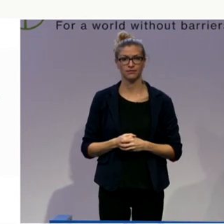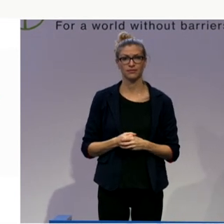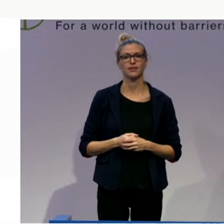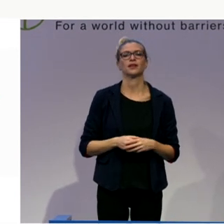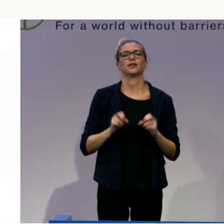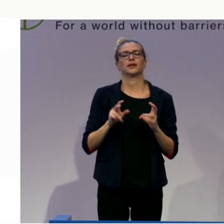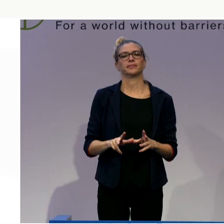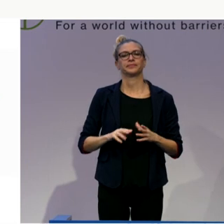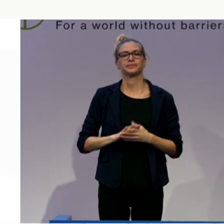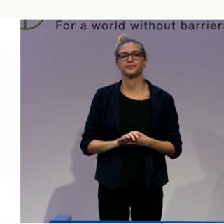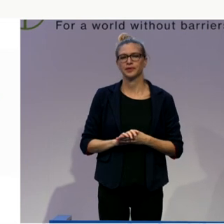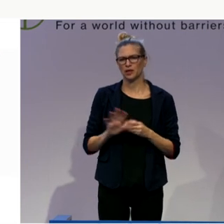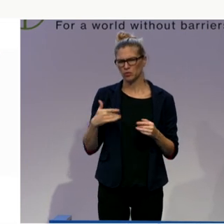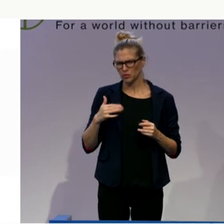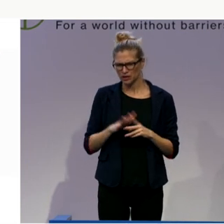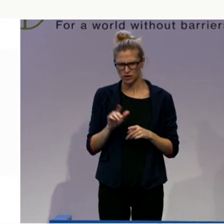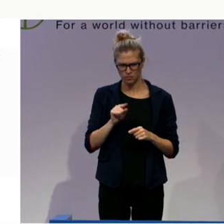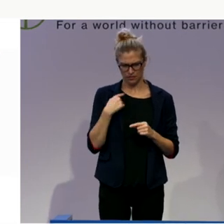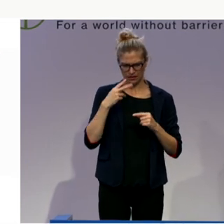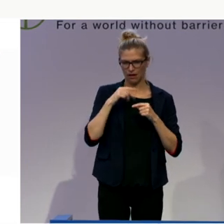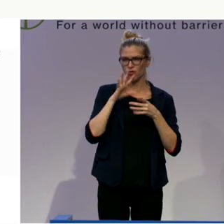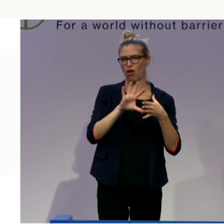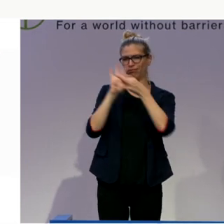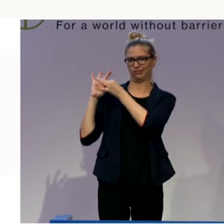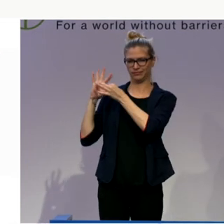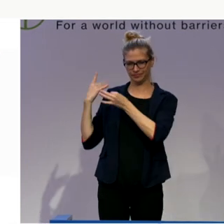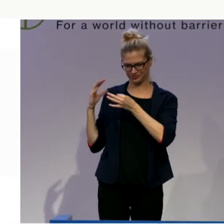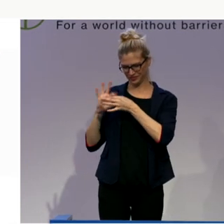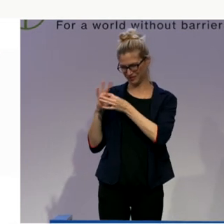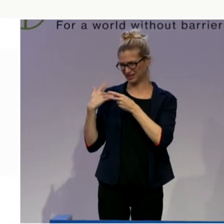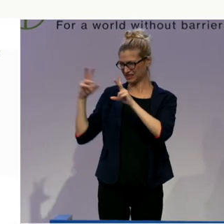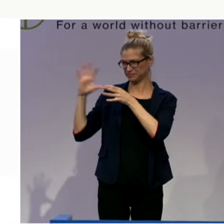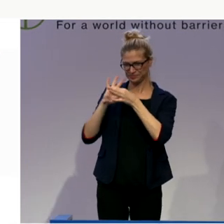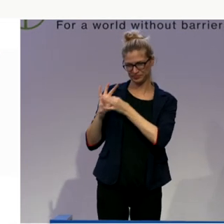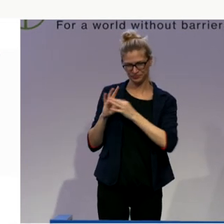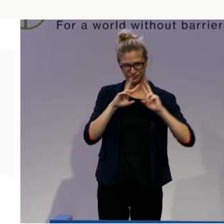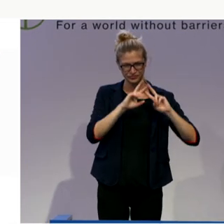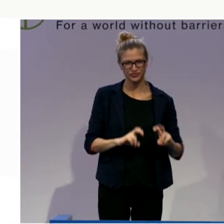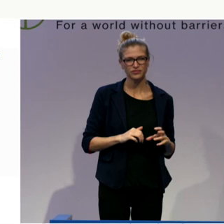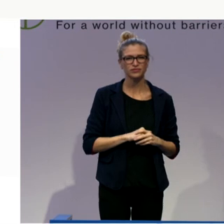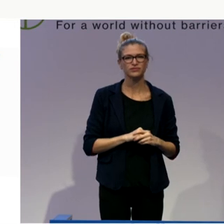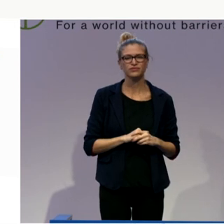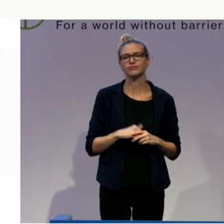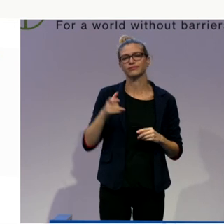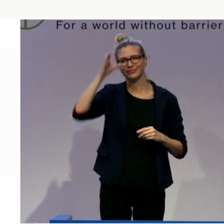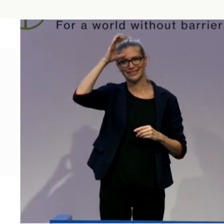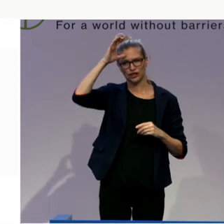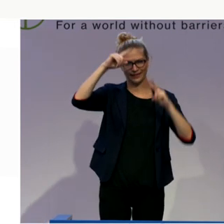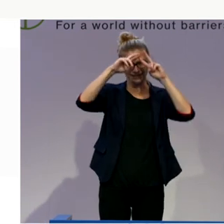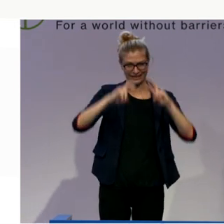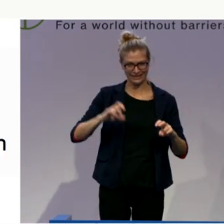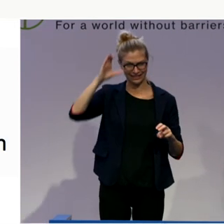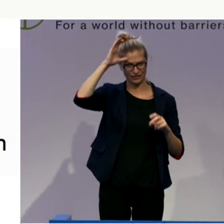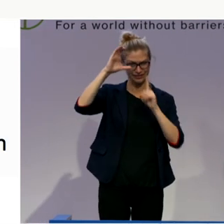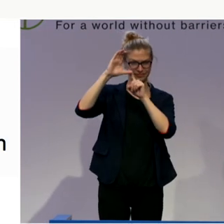comes to research or to science-driven things. And science-driven things are not something that is done in a laboratory.